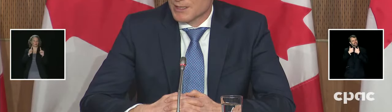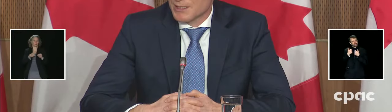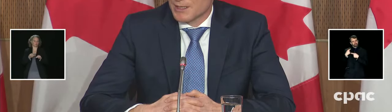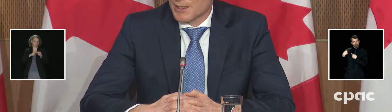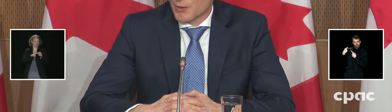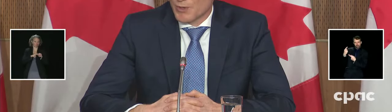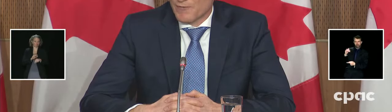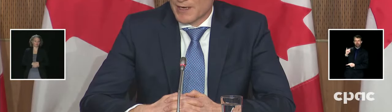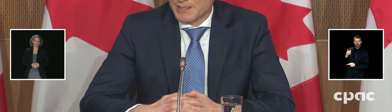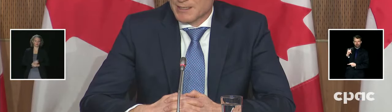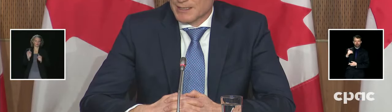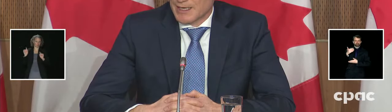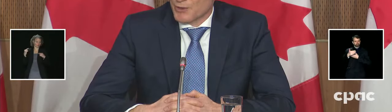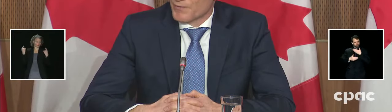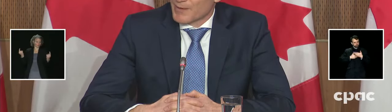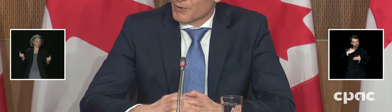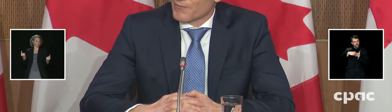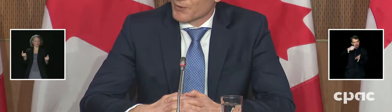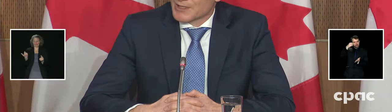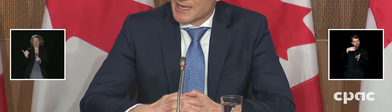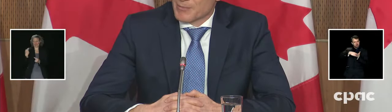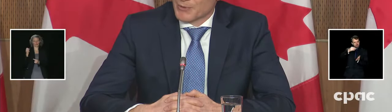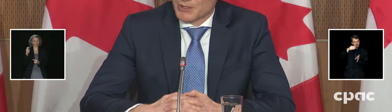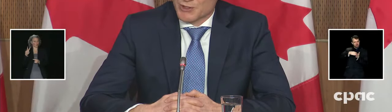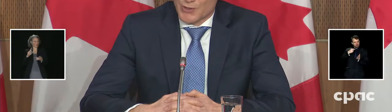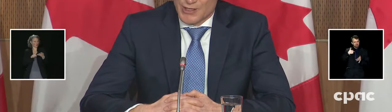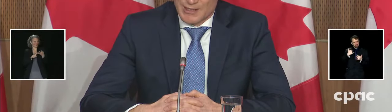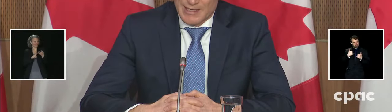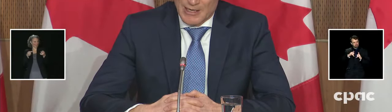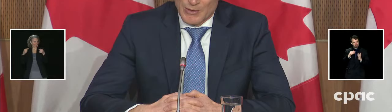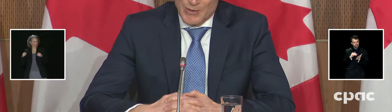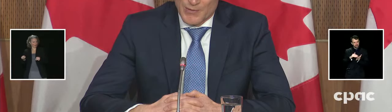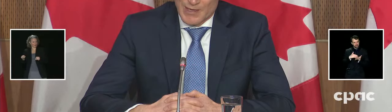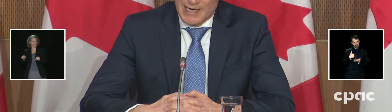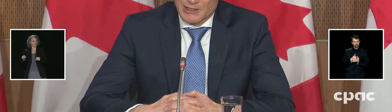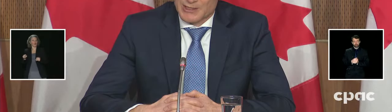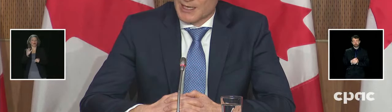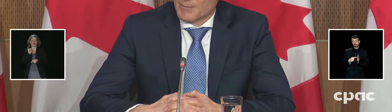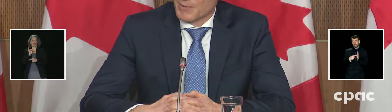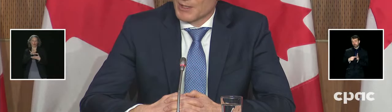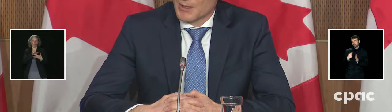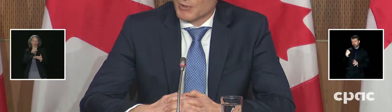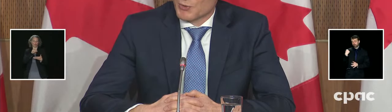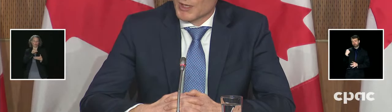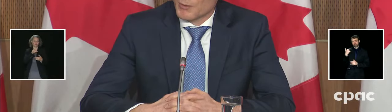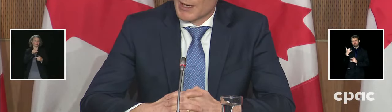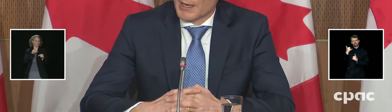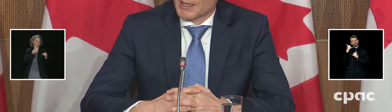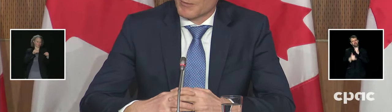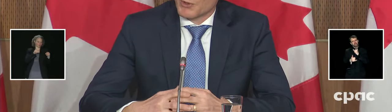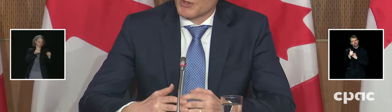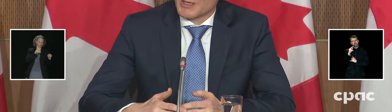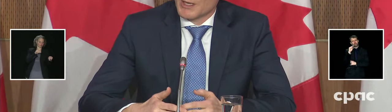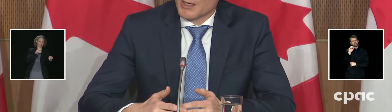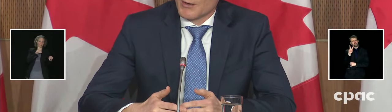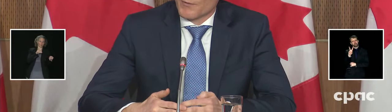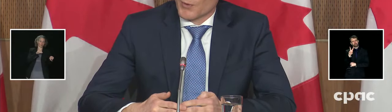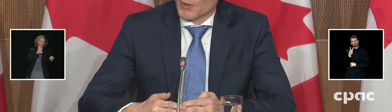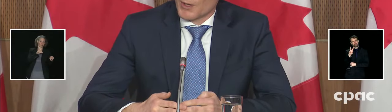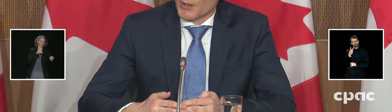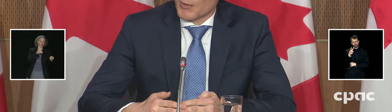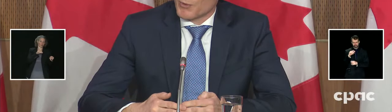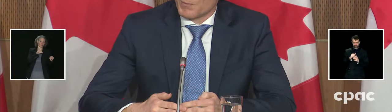points that we faced in late November, for example, is shortening down the reaction time between when a community,